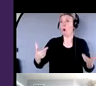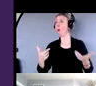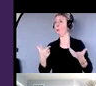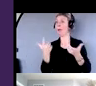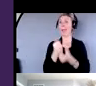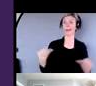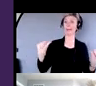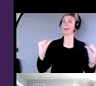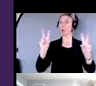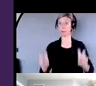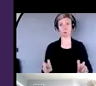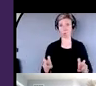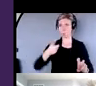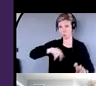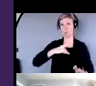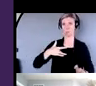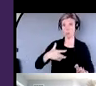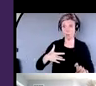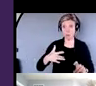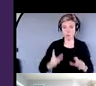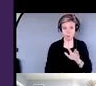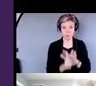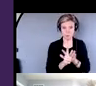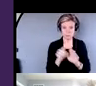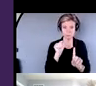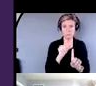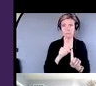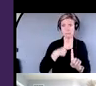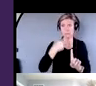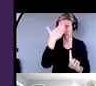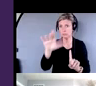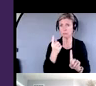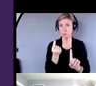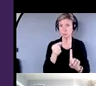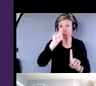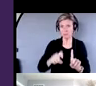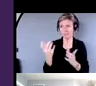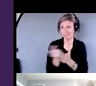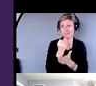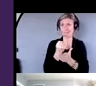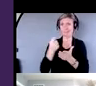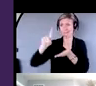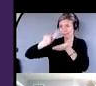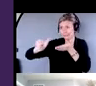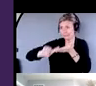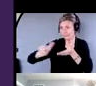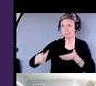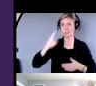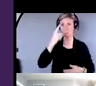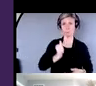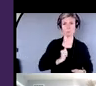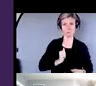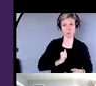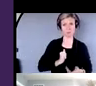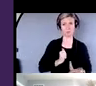we need to be a little bit proactive, I think, in the work that and the, in our own financial well